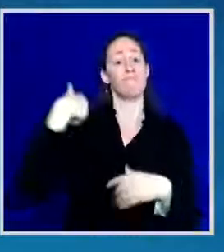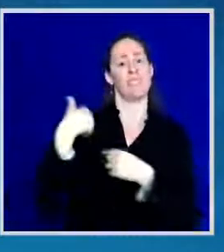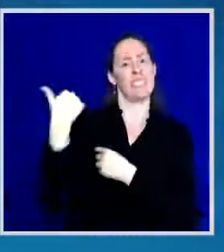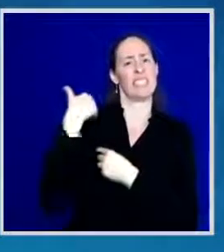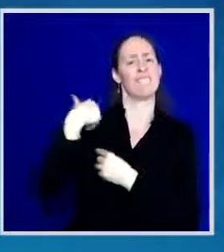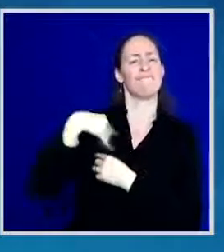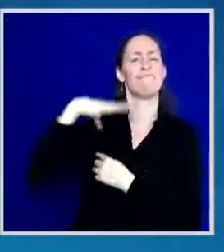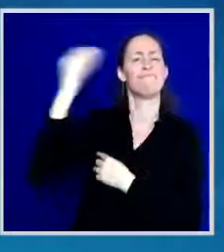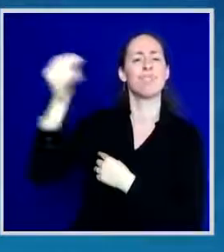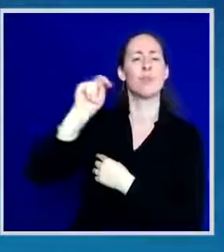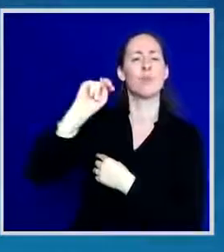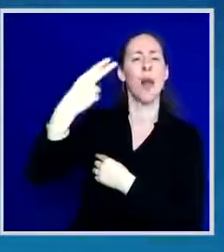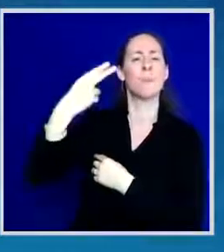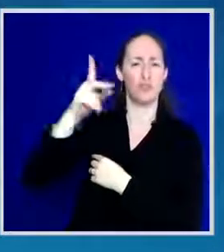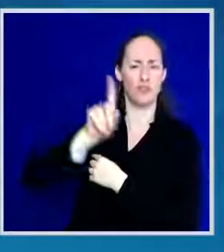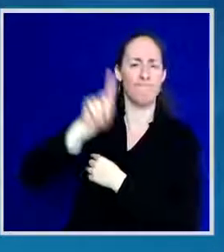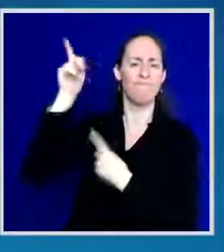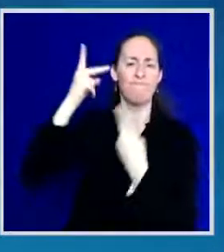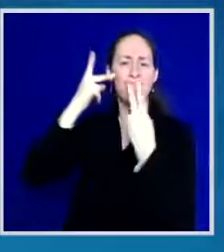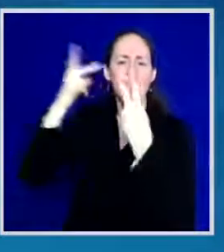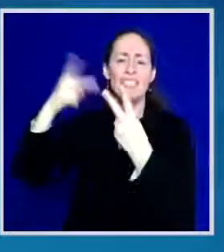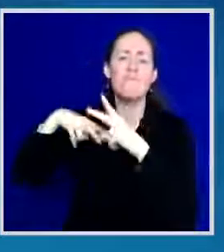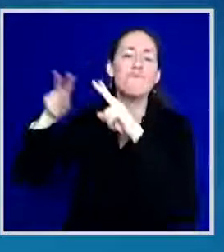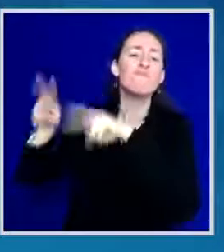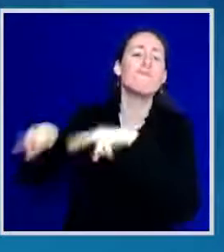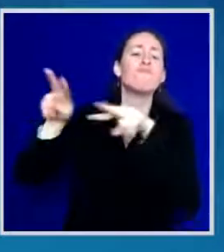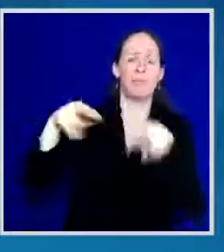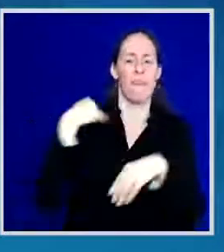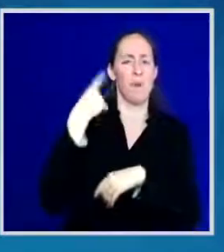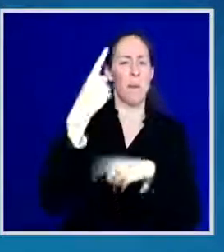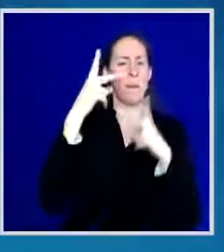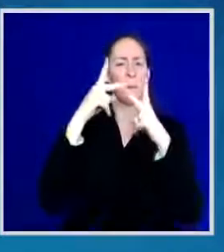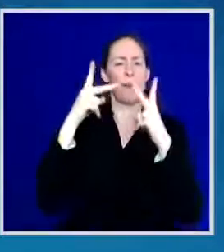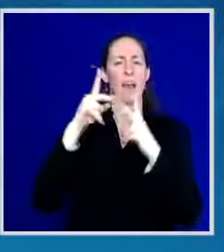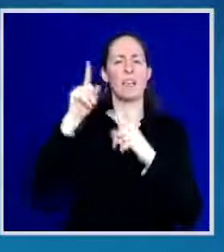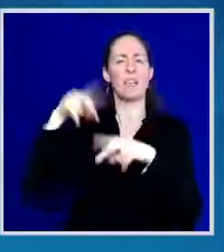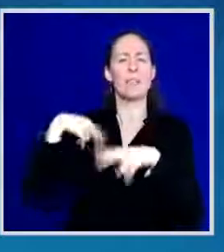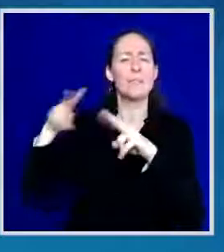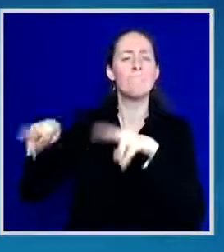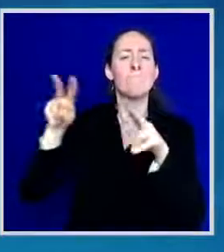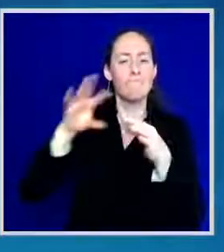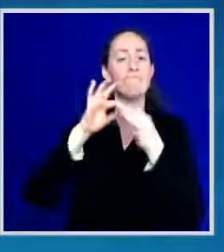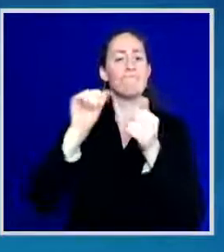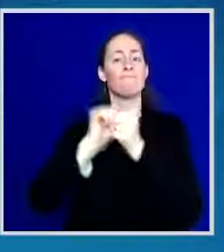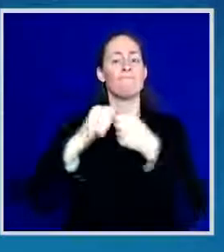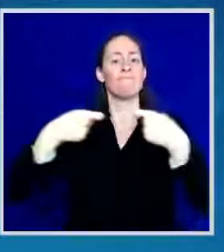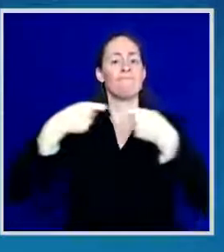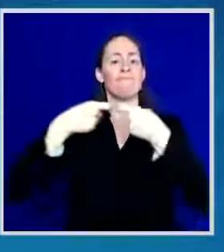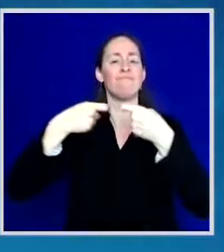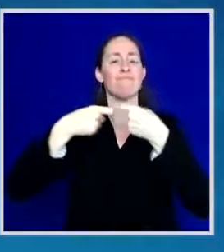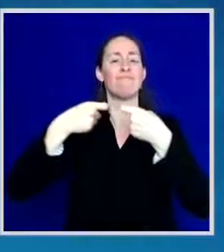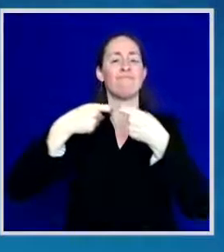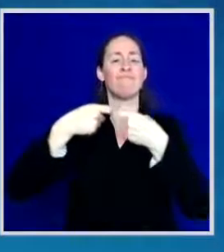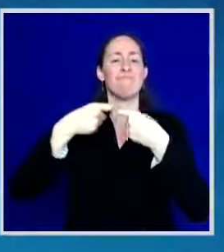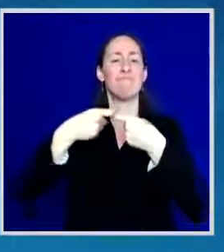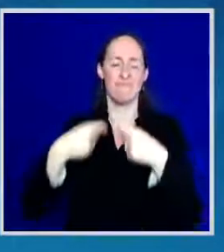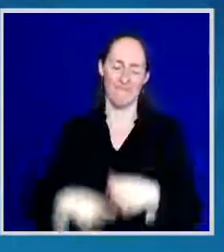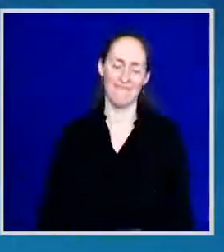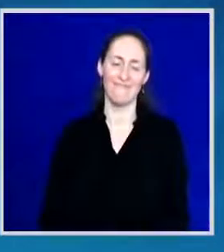site in the New Hampshire Electric Co-op. And I was there because we were